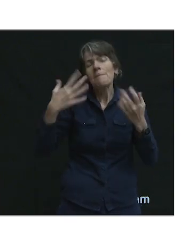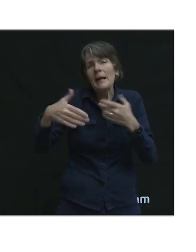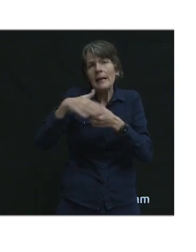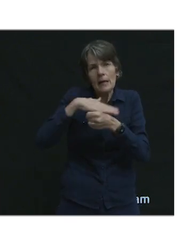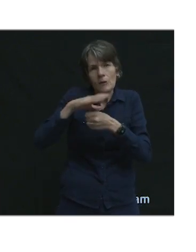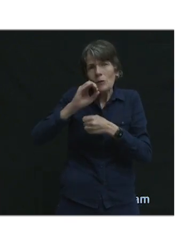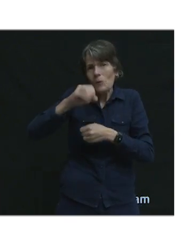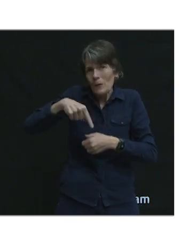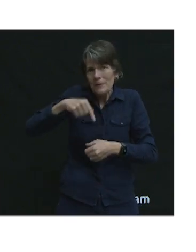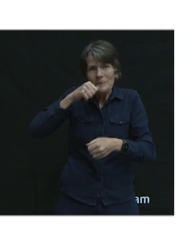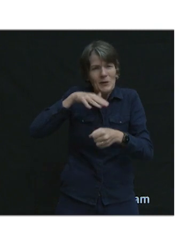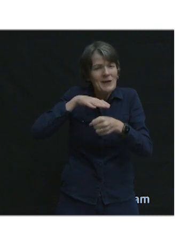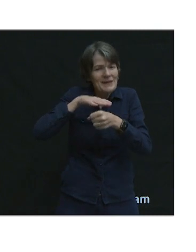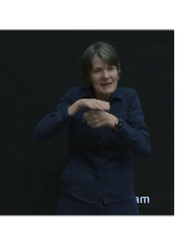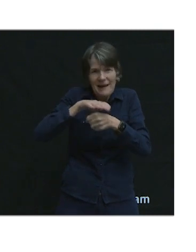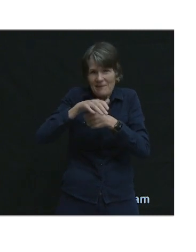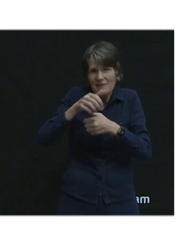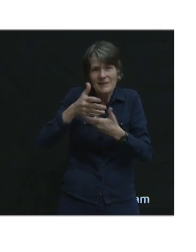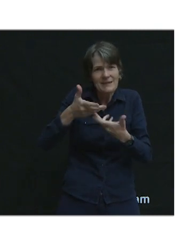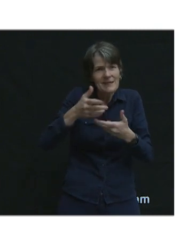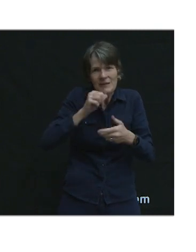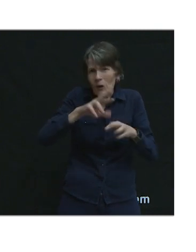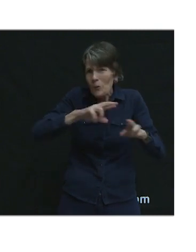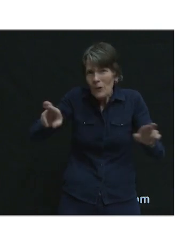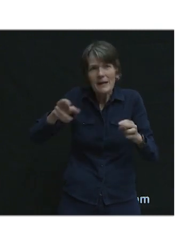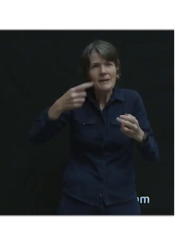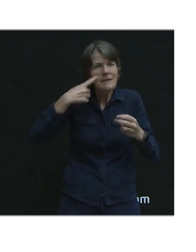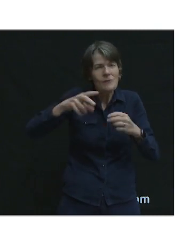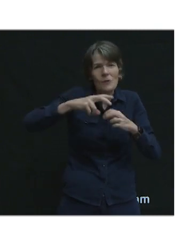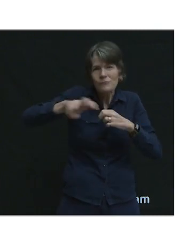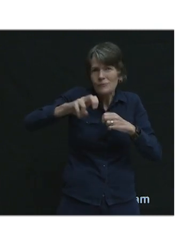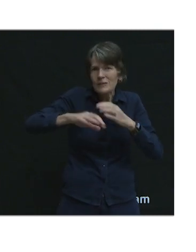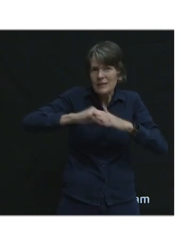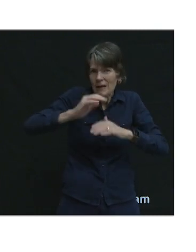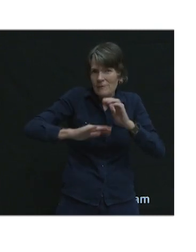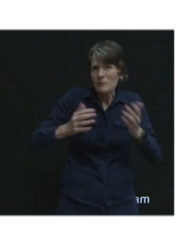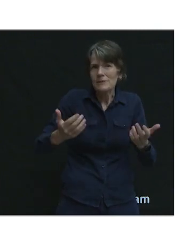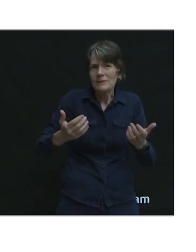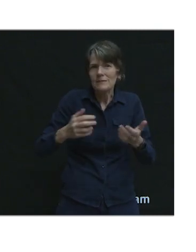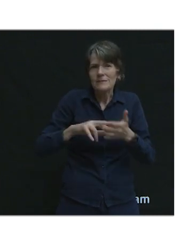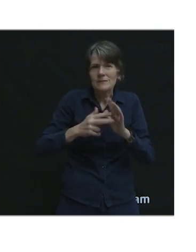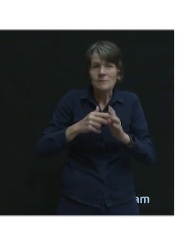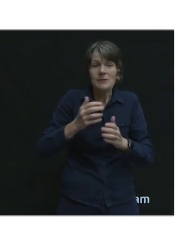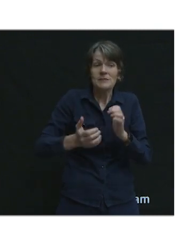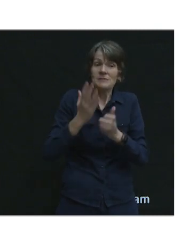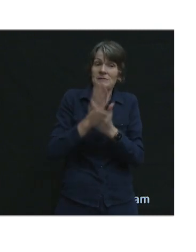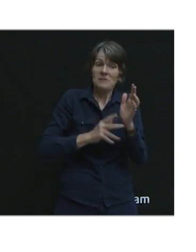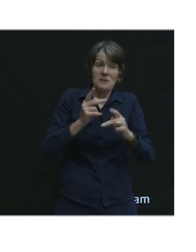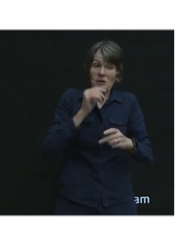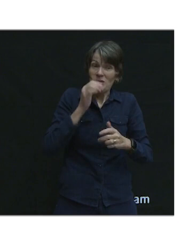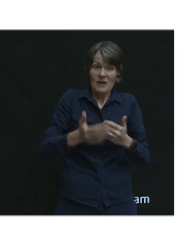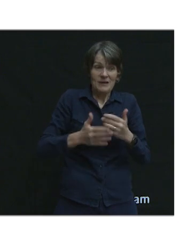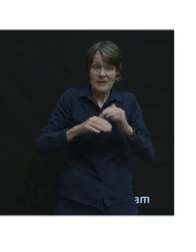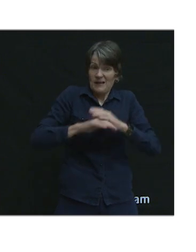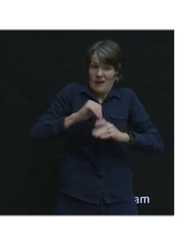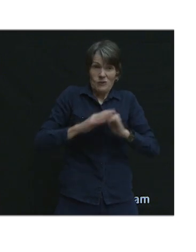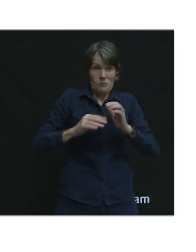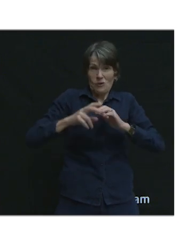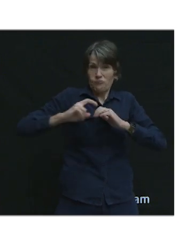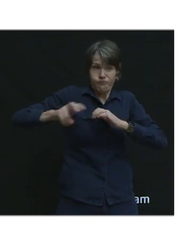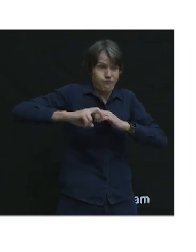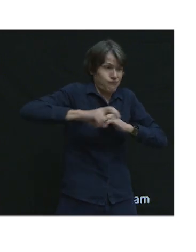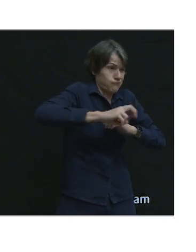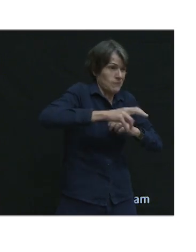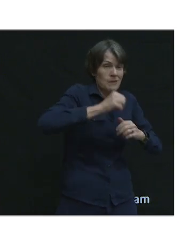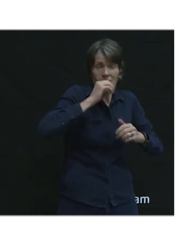infrastructure that we need to invite most people to feel comfortable walking, cycling, and using public transportation. And that's sort of why we're here